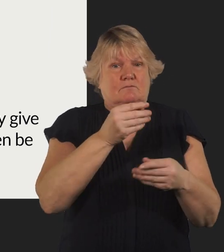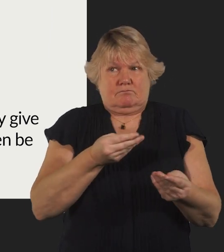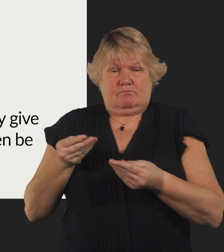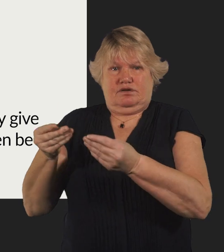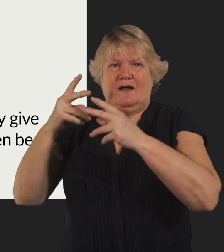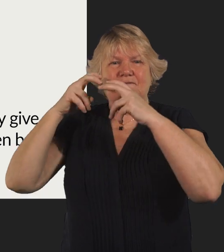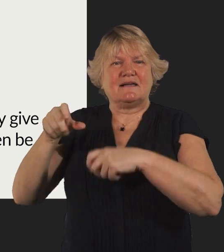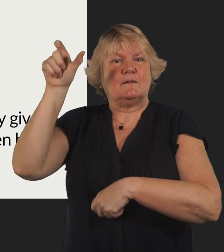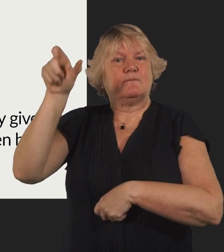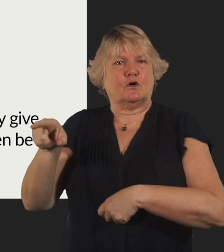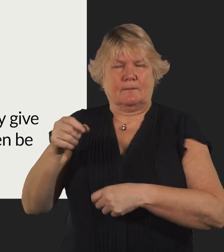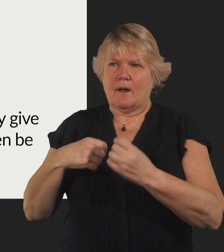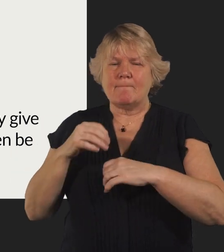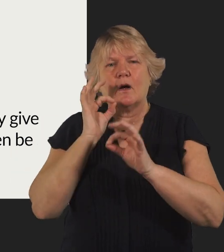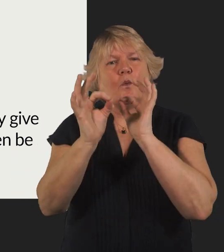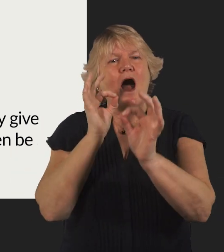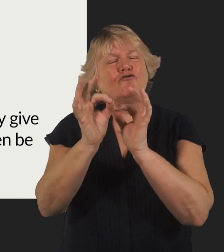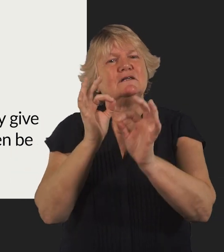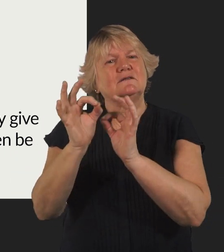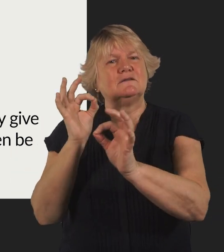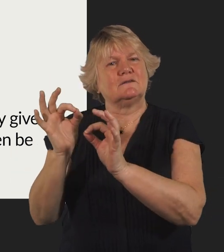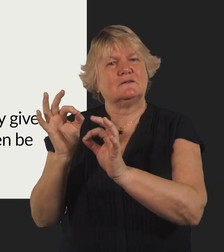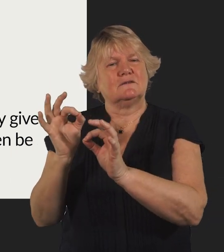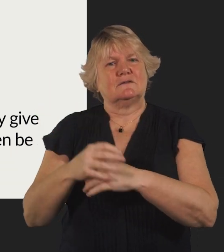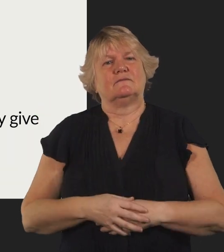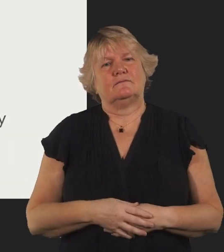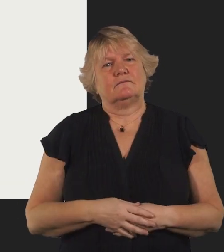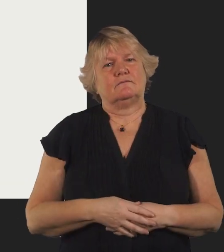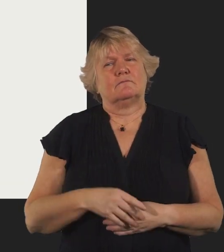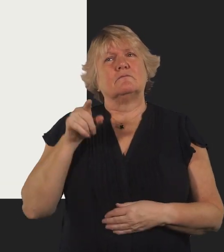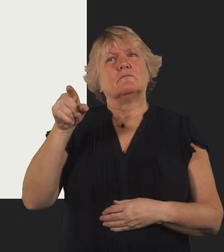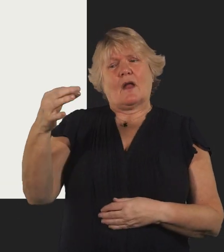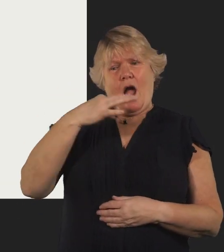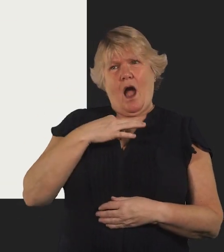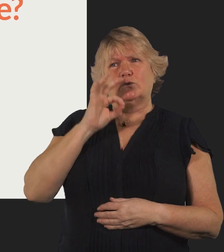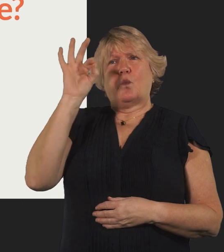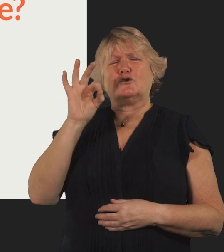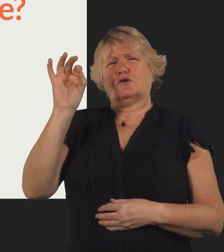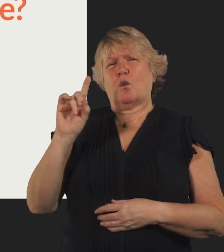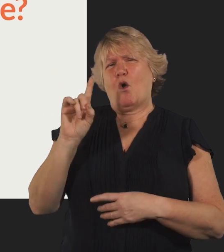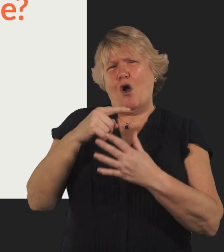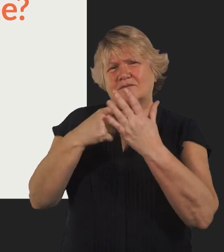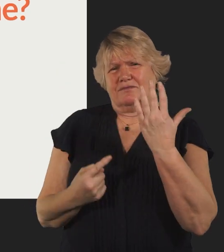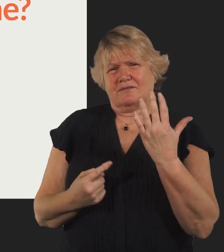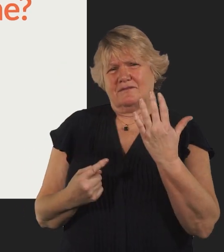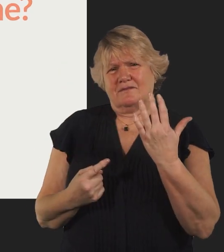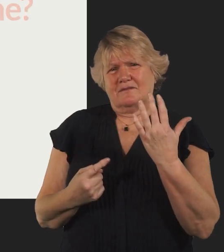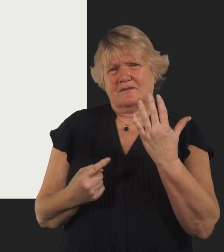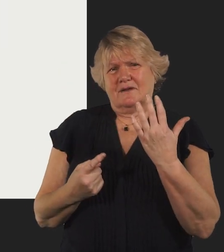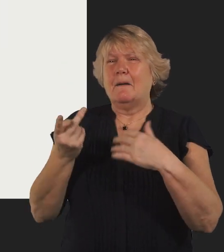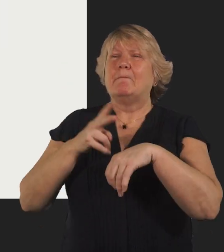allocated to an investigating officer for them to make enquiries. What sort of questions will they ask me?